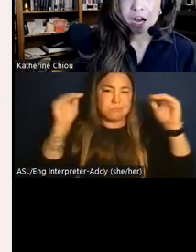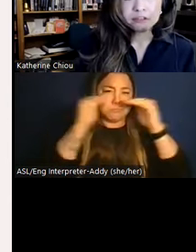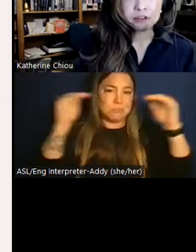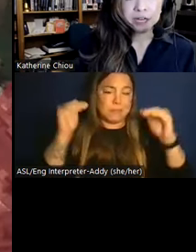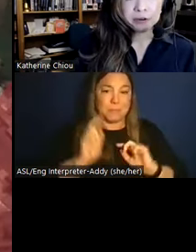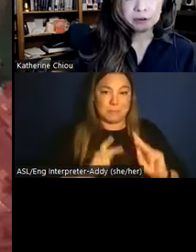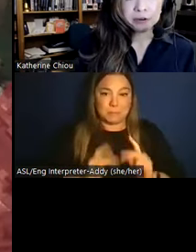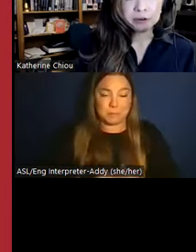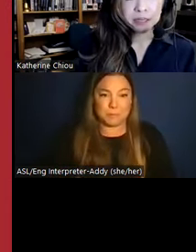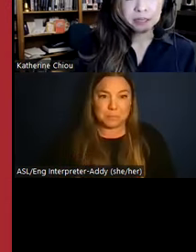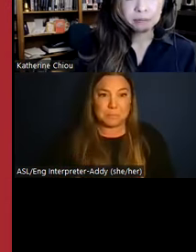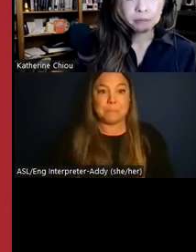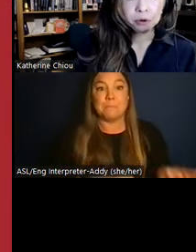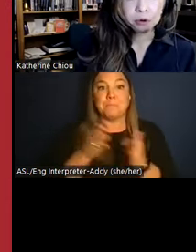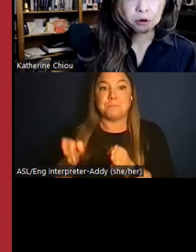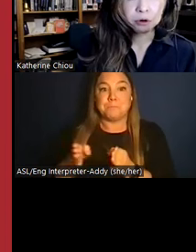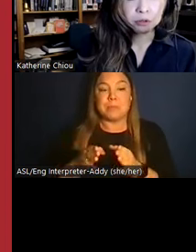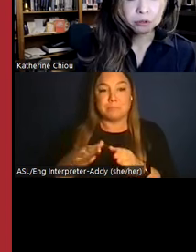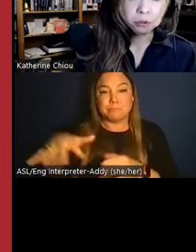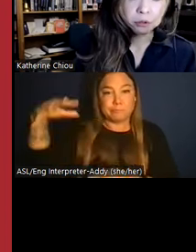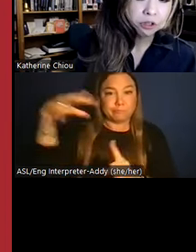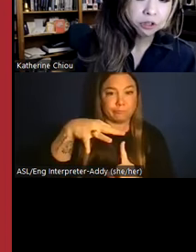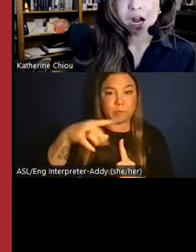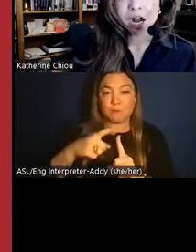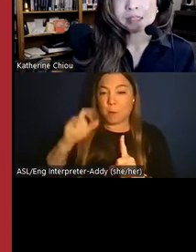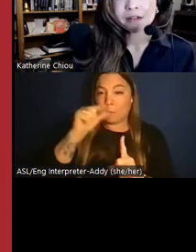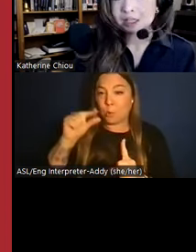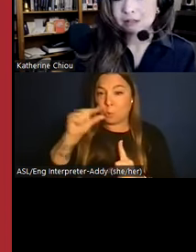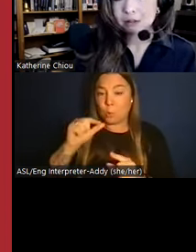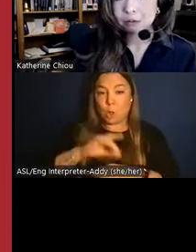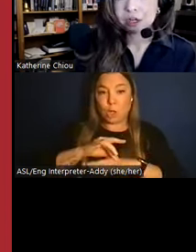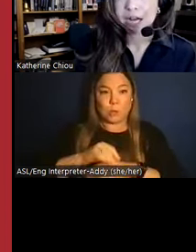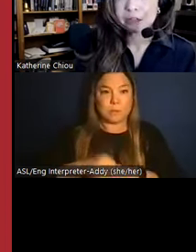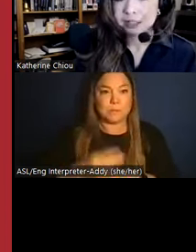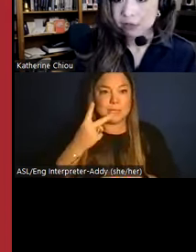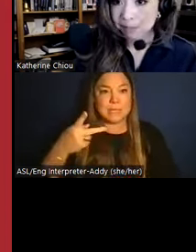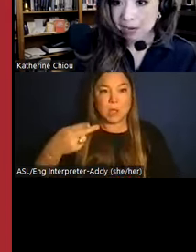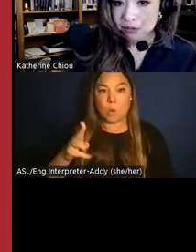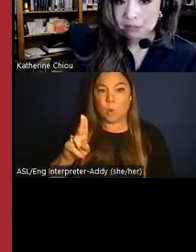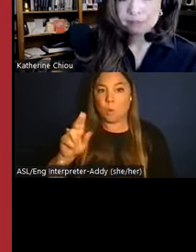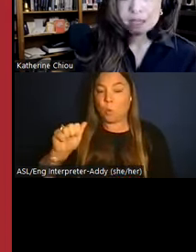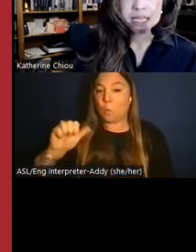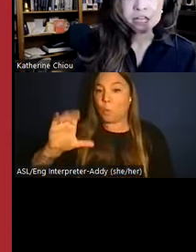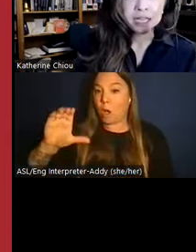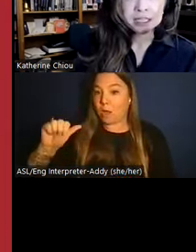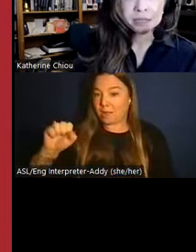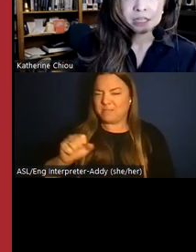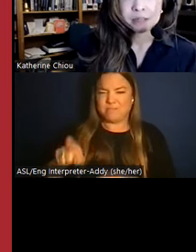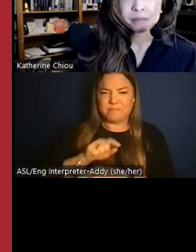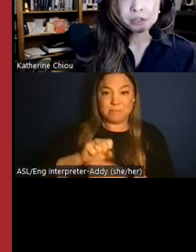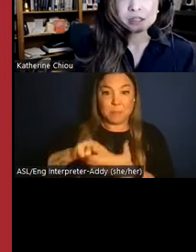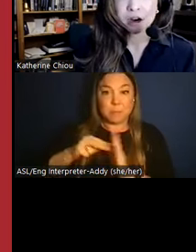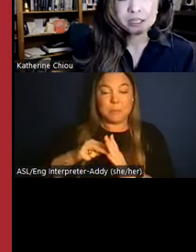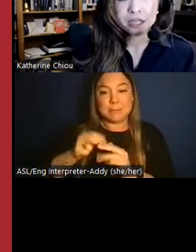Hovering over San Jose de Moro through Google Earth, we see a complex of huacas, which are actually sacred mounds, each a testament